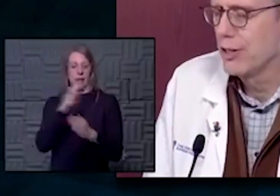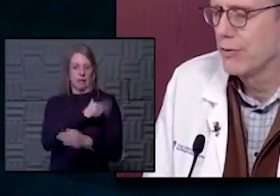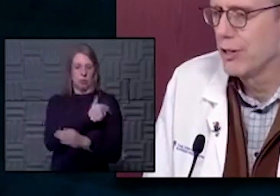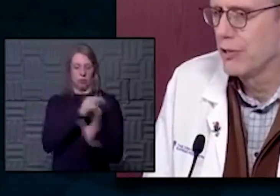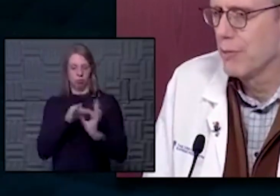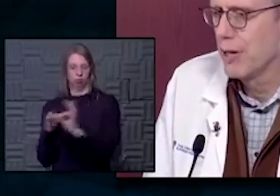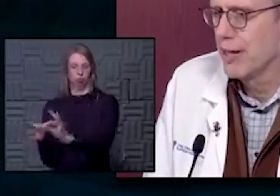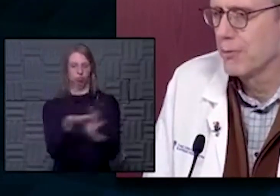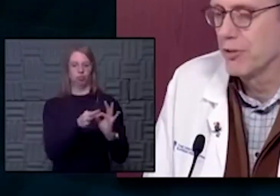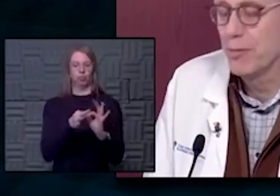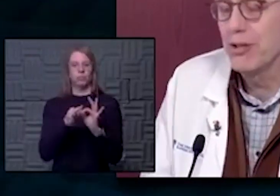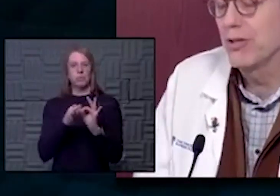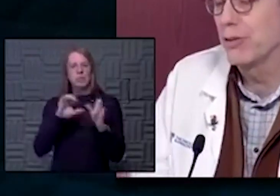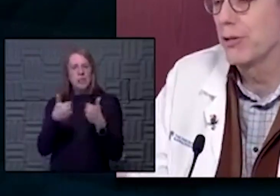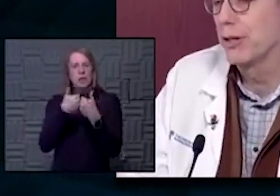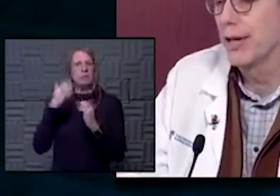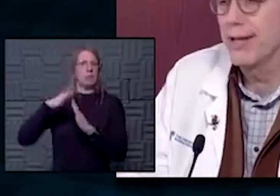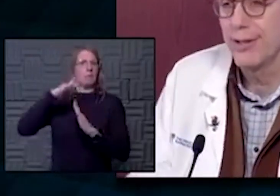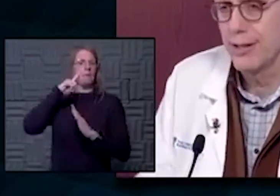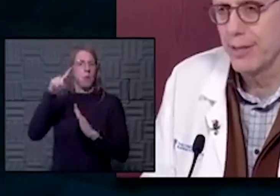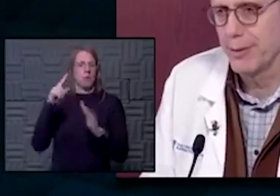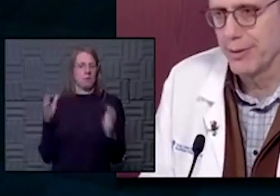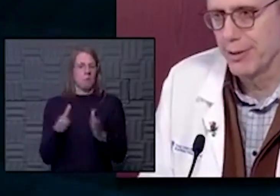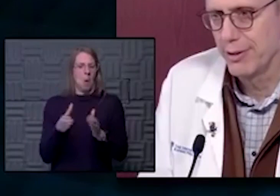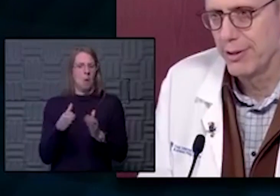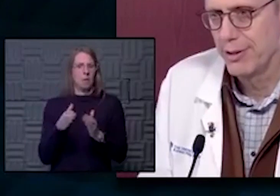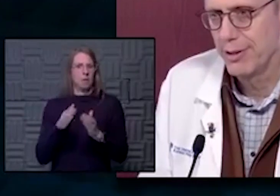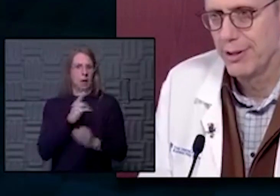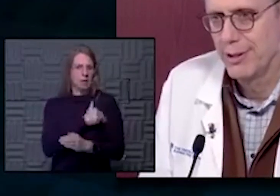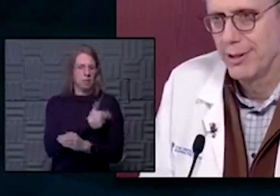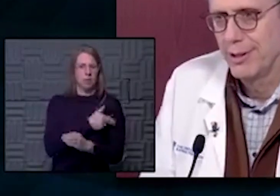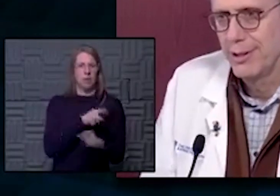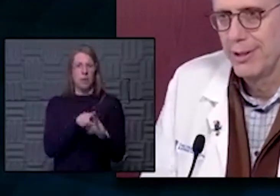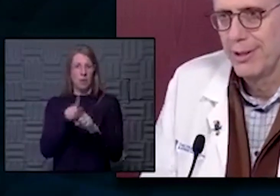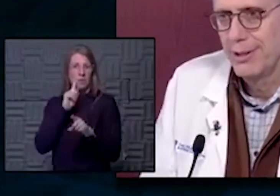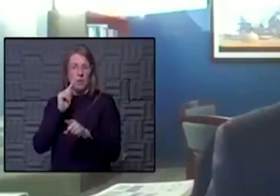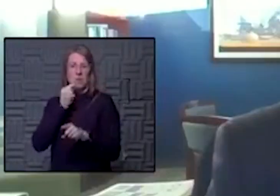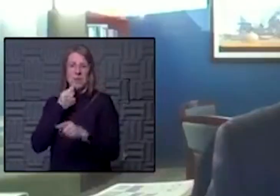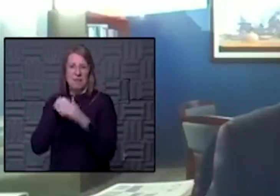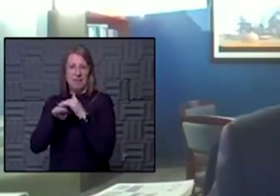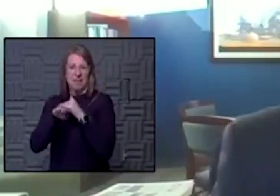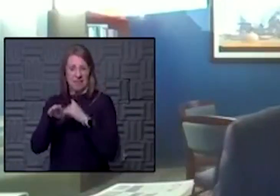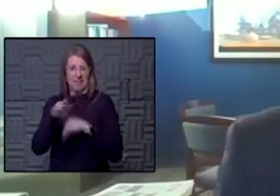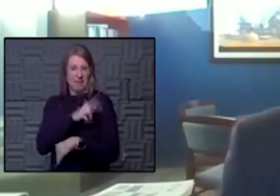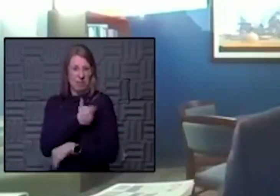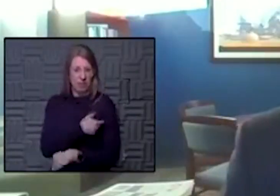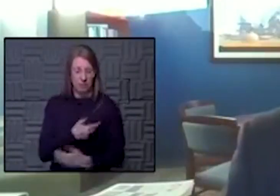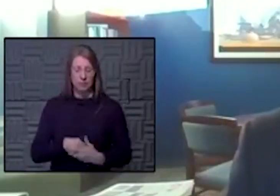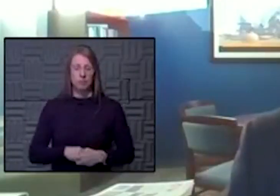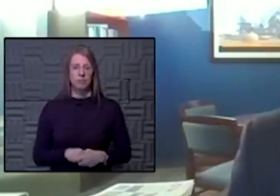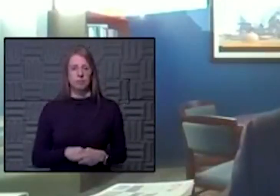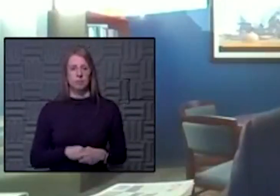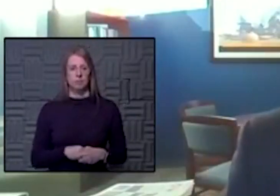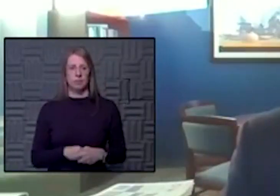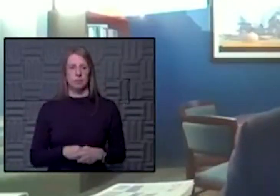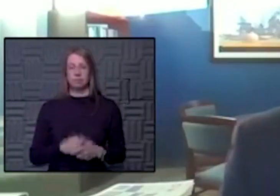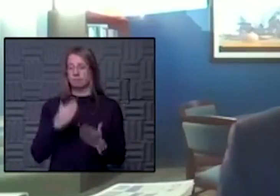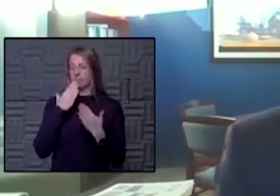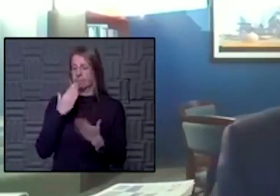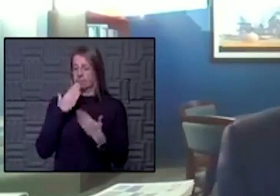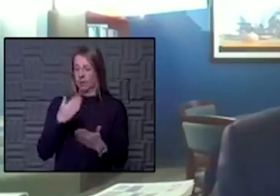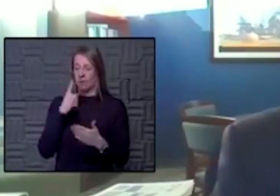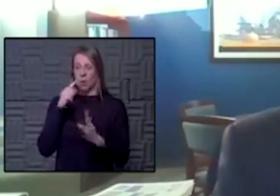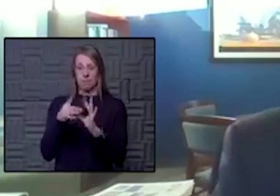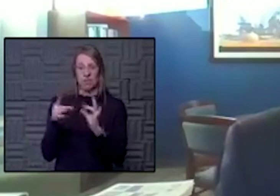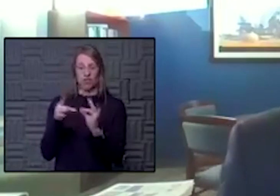challenge is for these small hospitals, especially some of critical access hospitals? Yeah. Well, yeah, thanks for, you know,